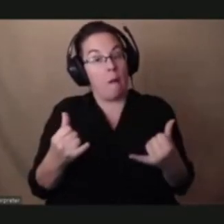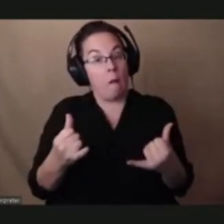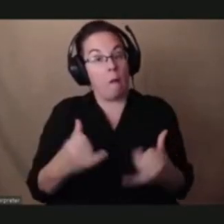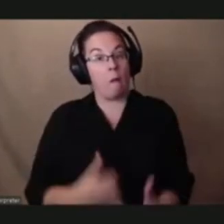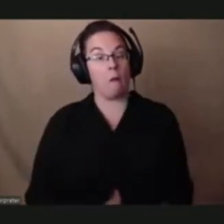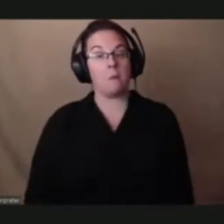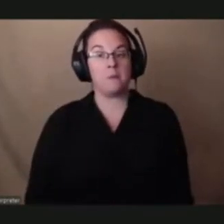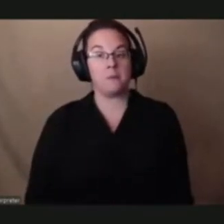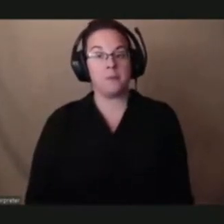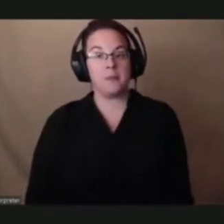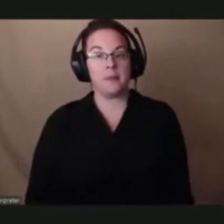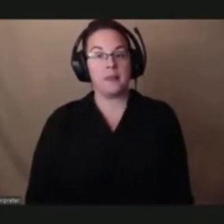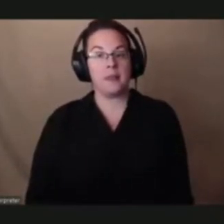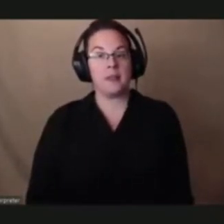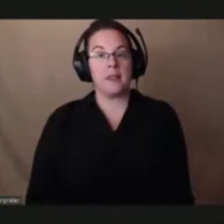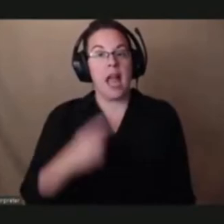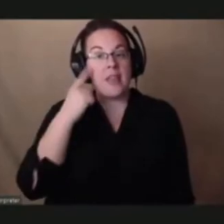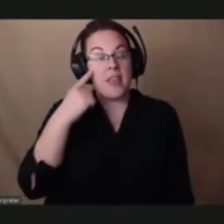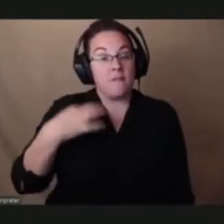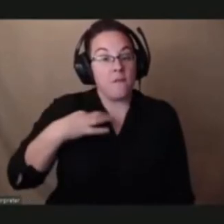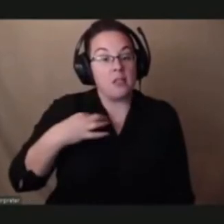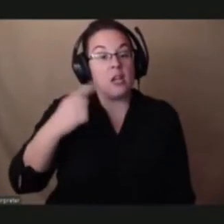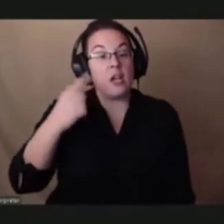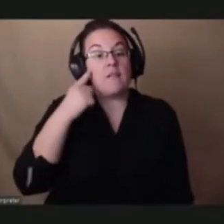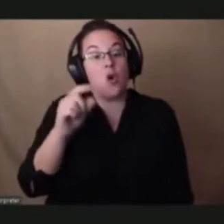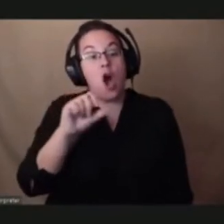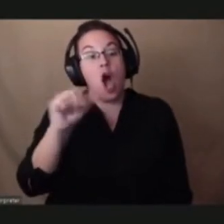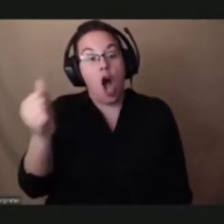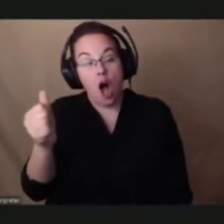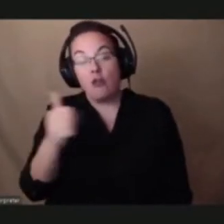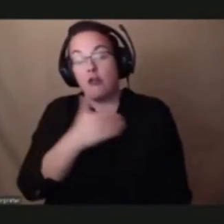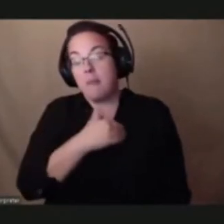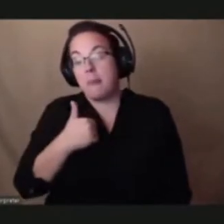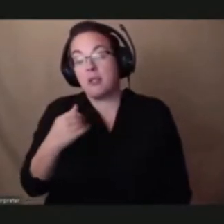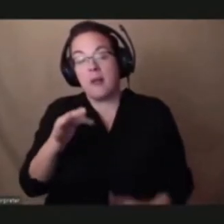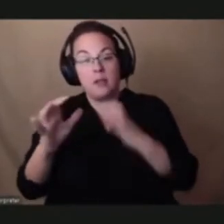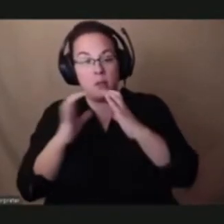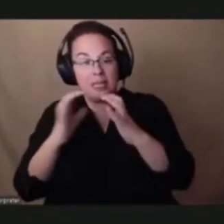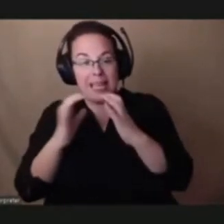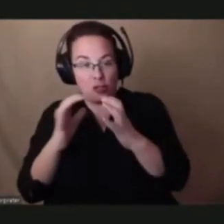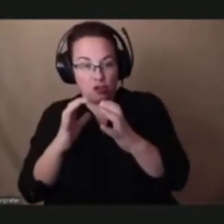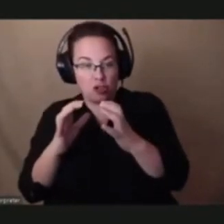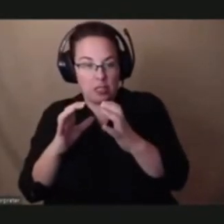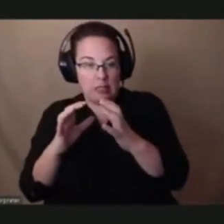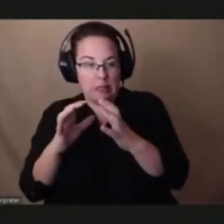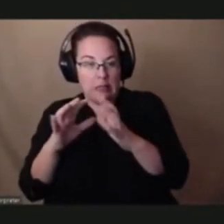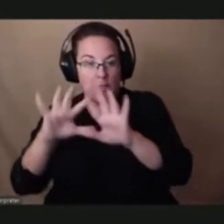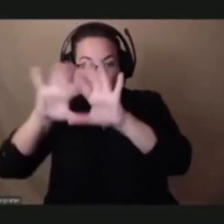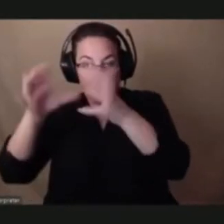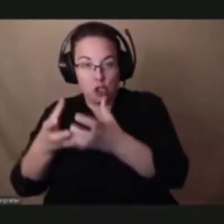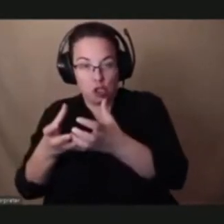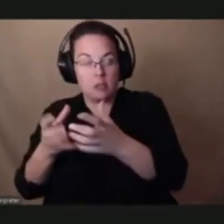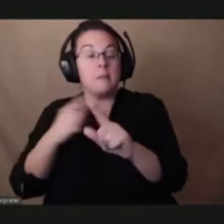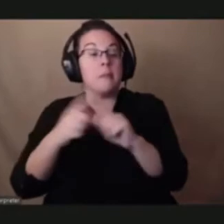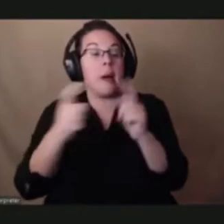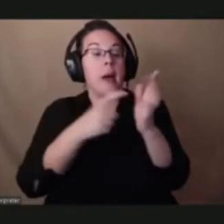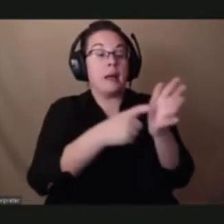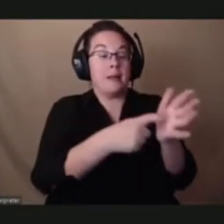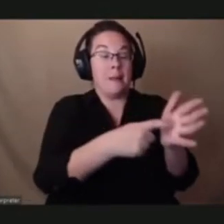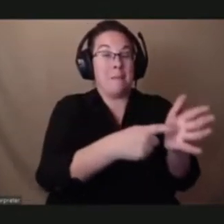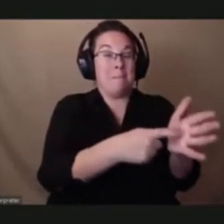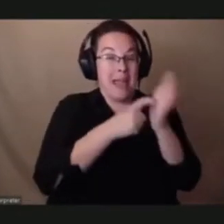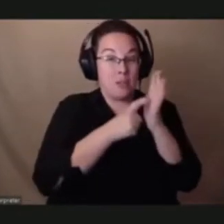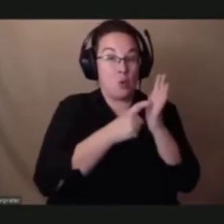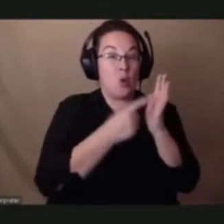it should be voluntary for other members of the communications ecosystem as an initial matter but mandatory for